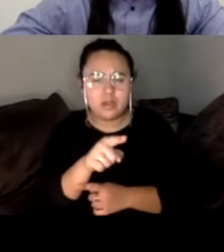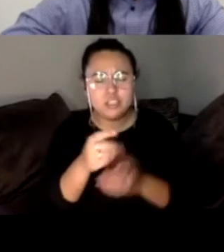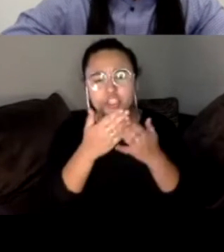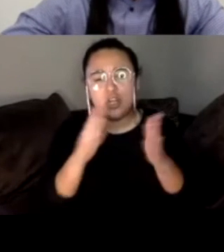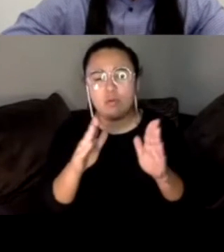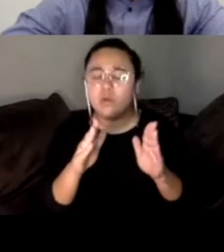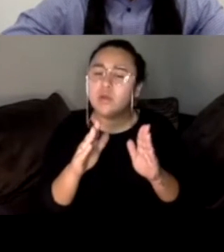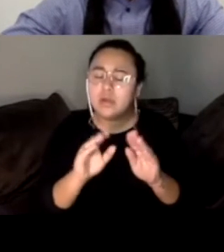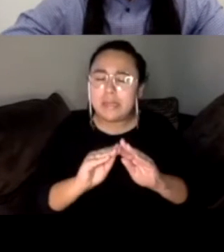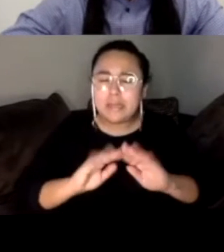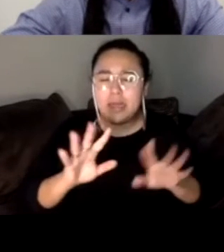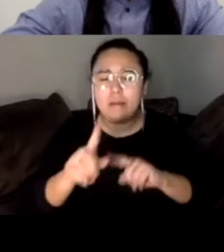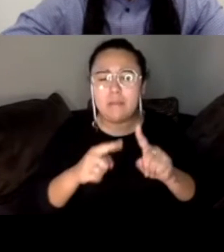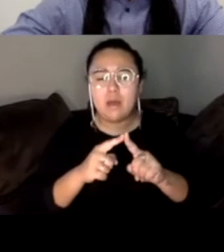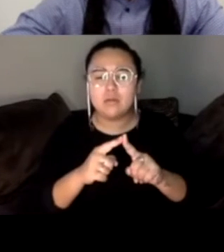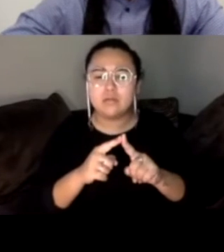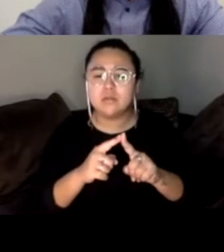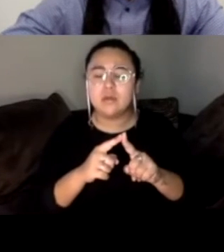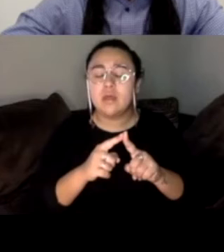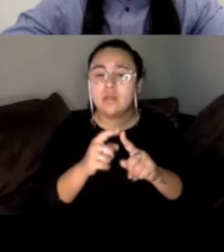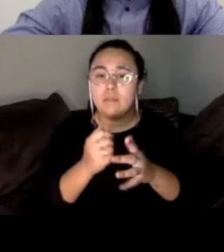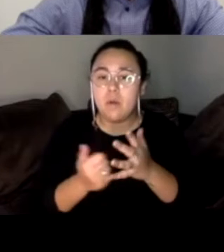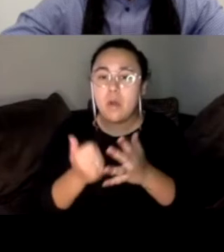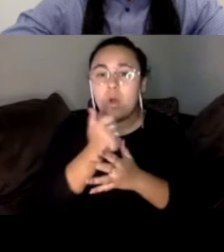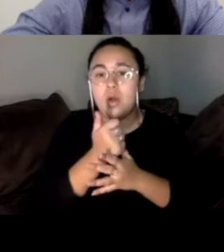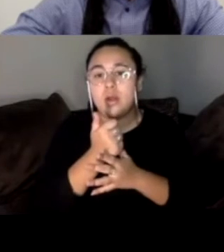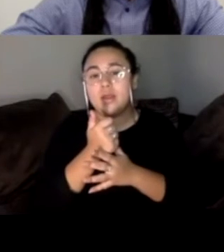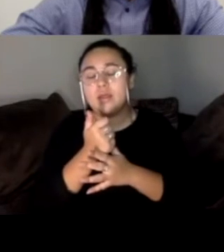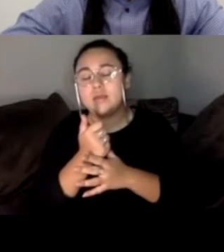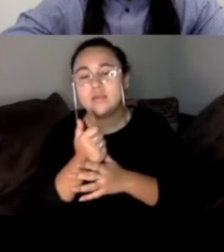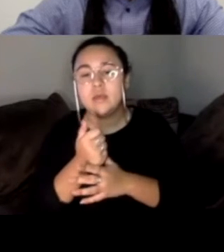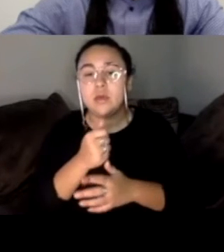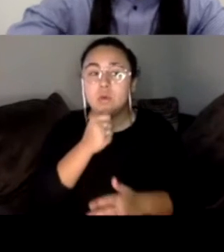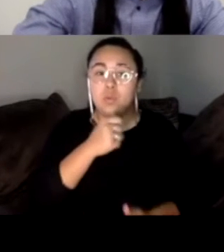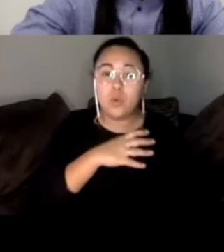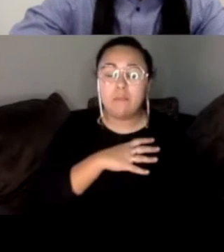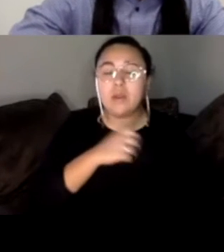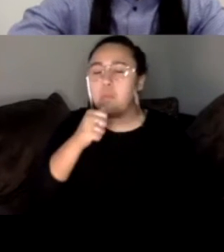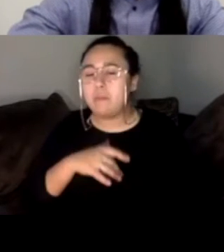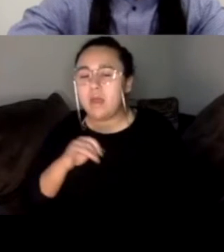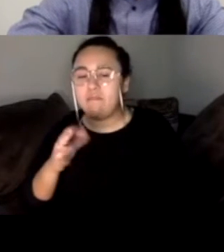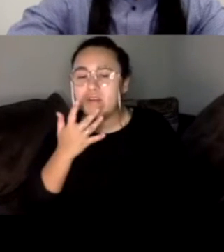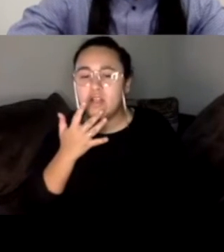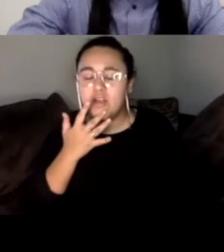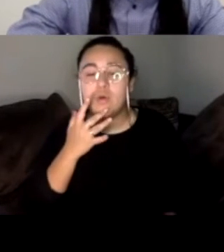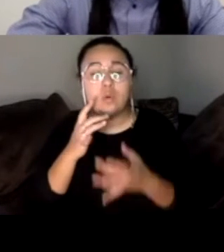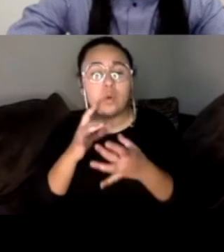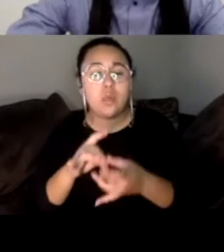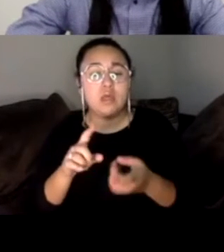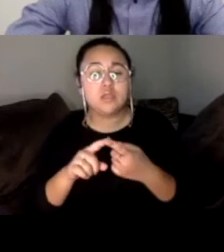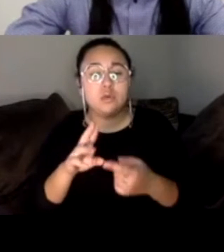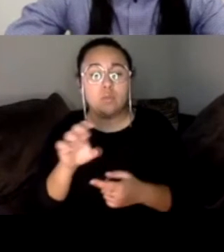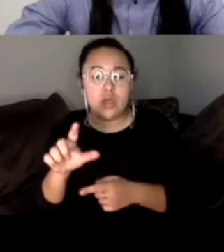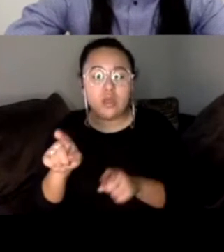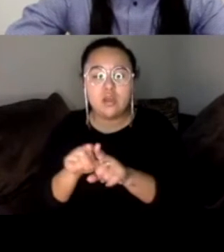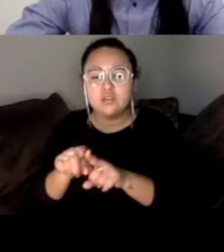priorities and concerns of women, and especially women of color, both with women against the recall and she, the people. So what do